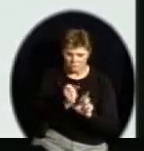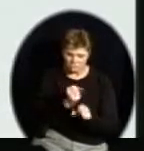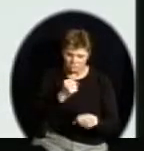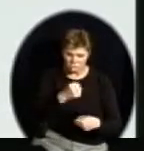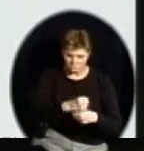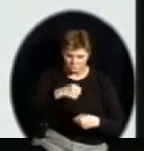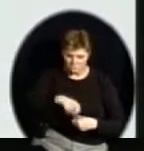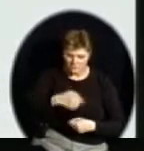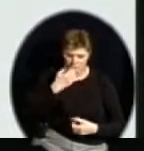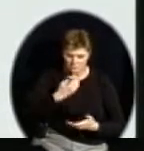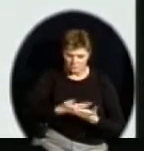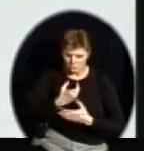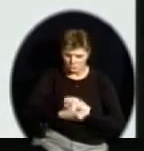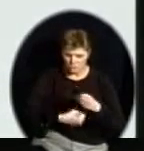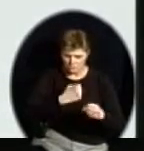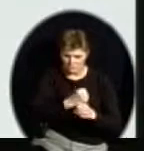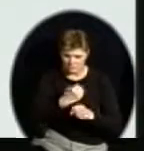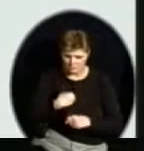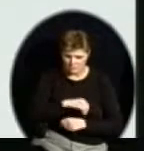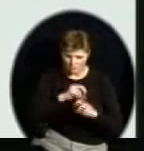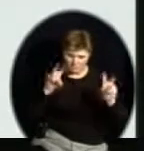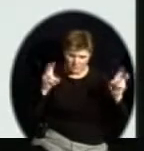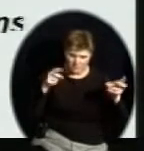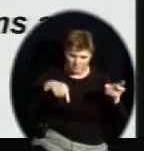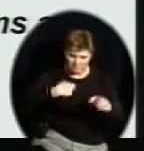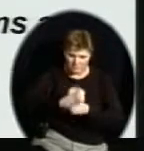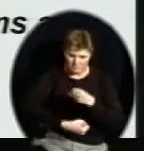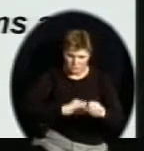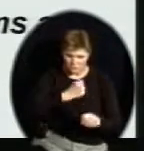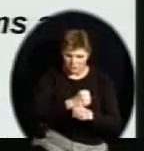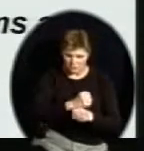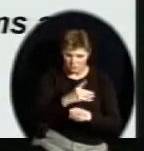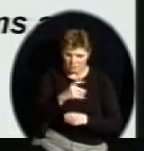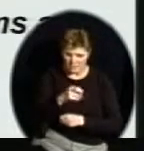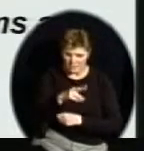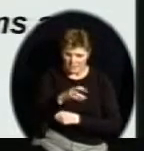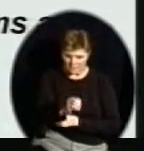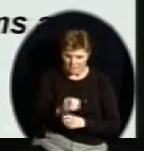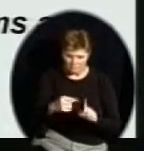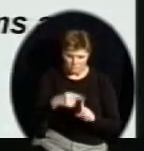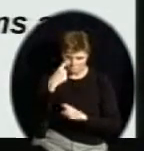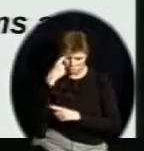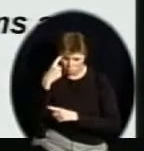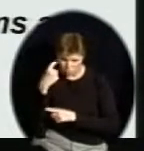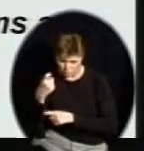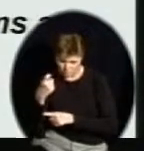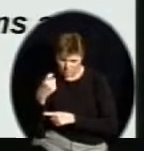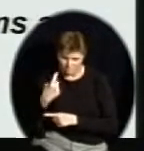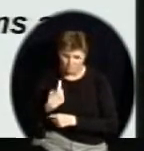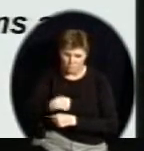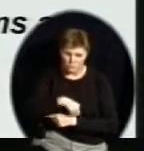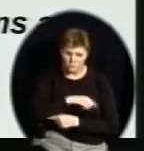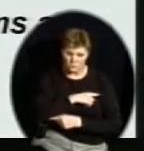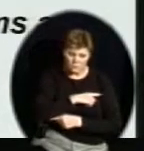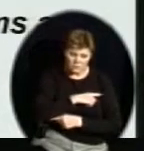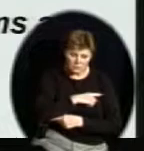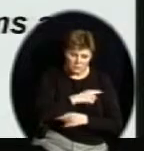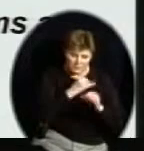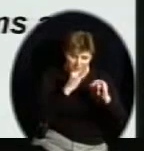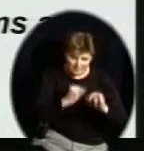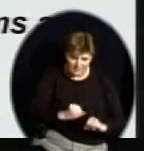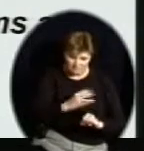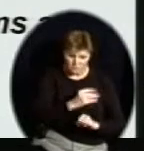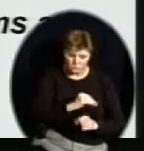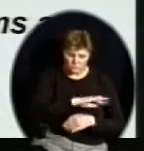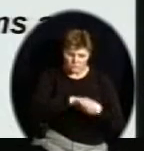as you know, our theme this year from Dr. All is Dare to Dream. We individually and collectively must reach for excellence, reach for those stars